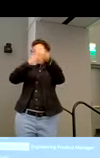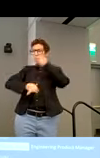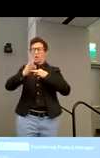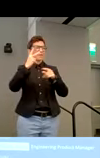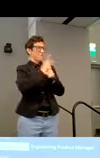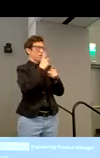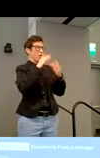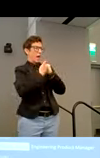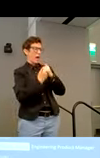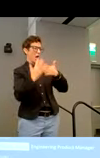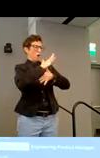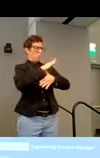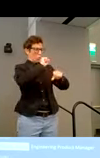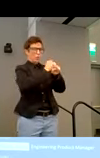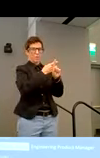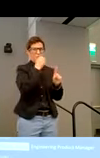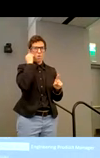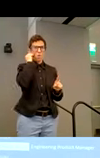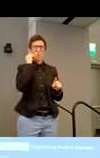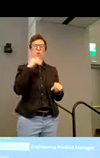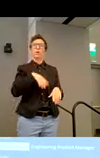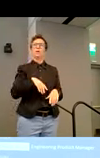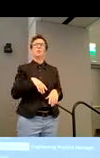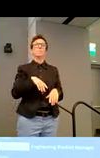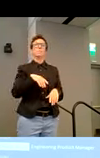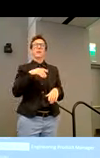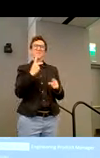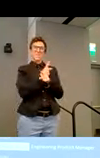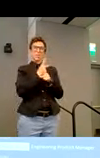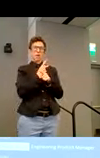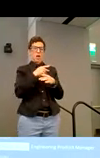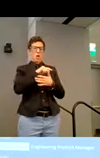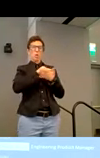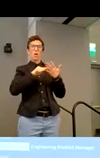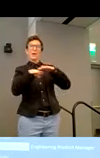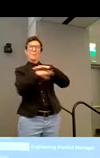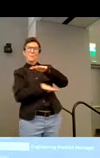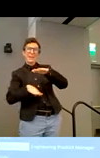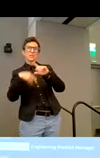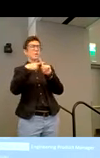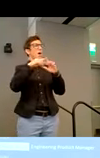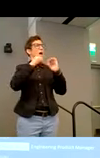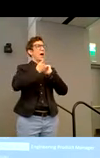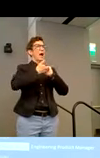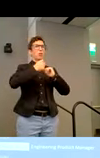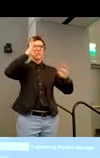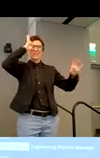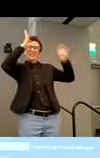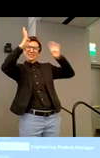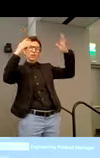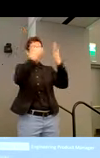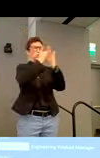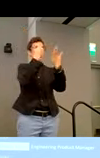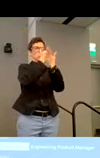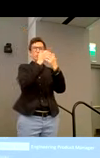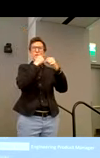top of the list and really focusing on nailing the basics as well as how do we innovate in these spaces so that we can